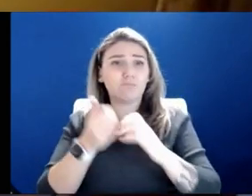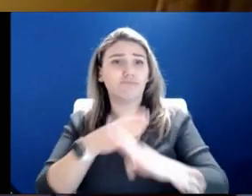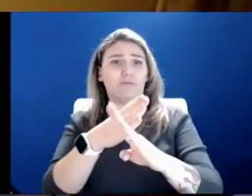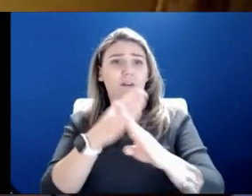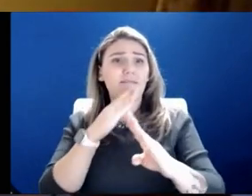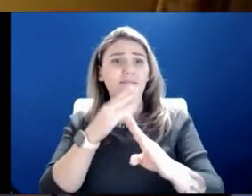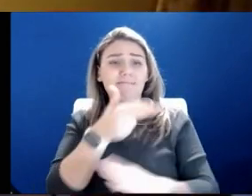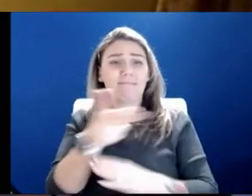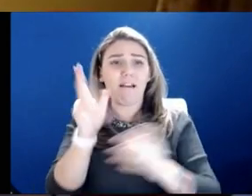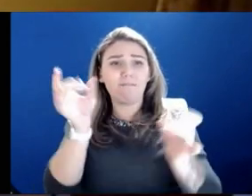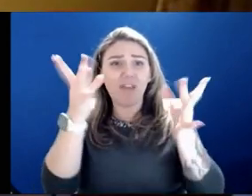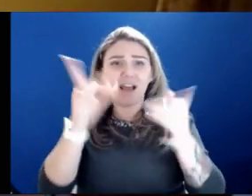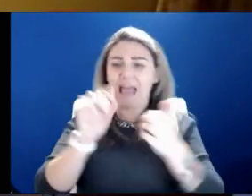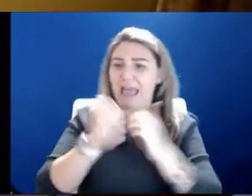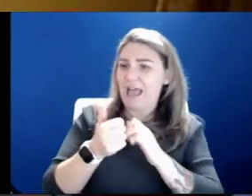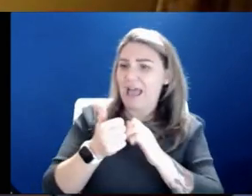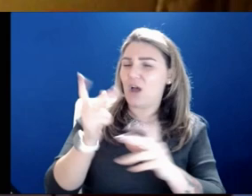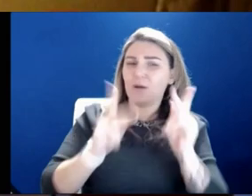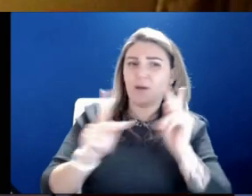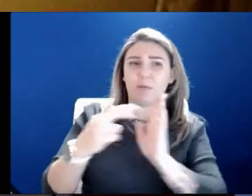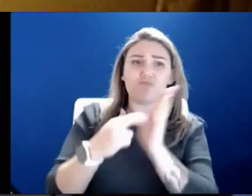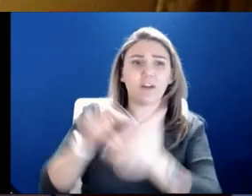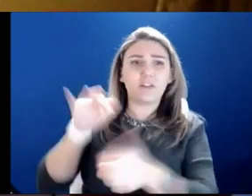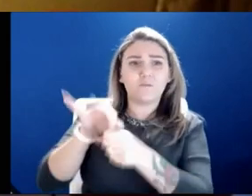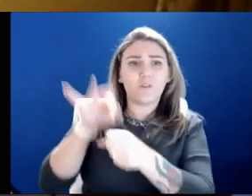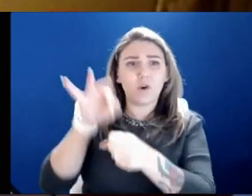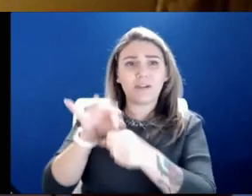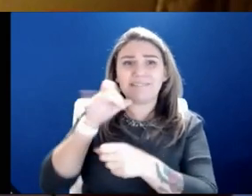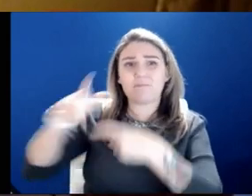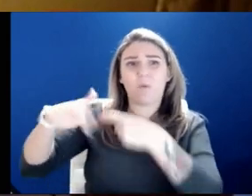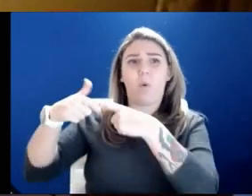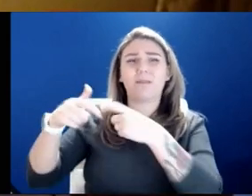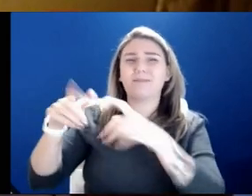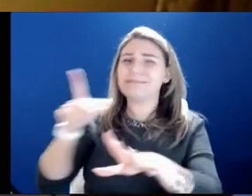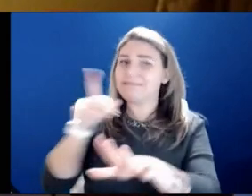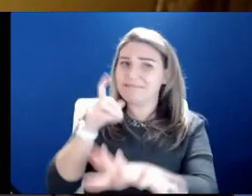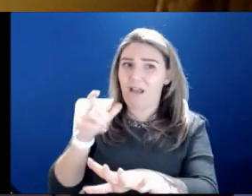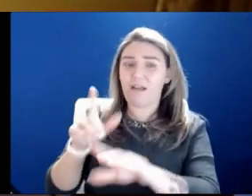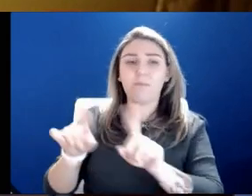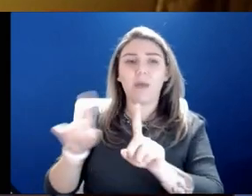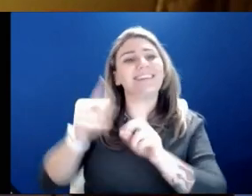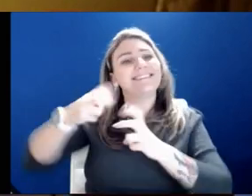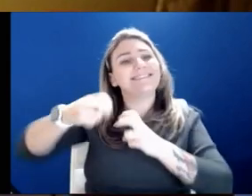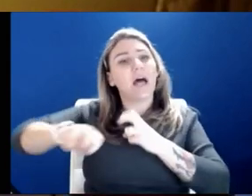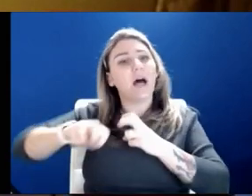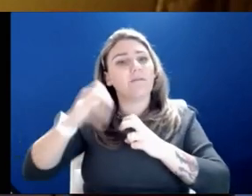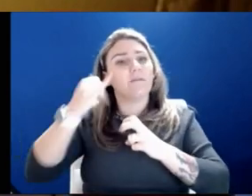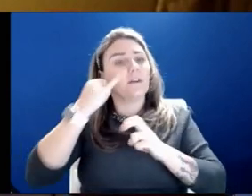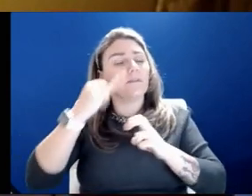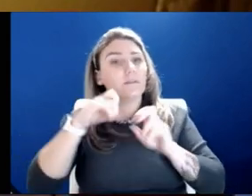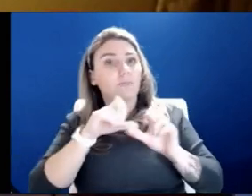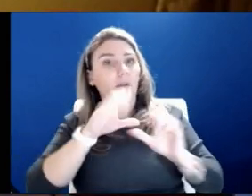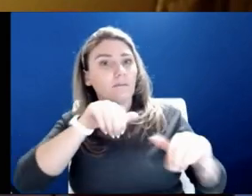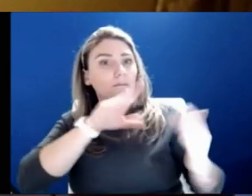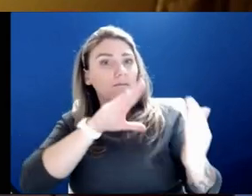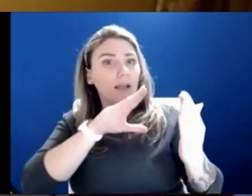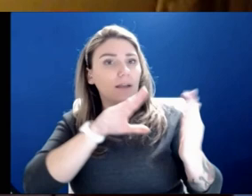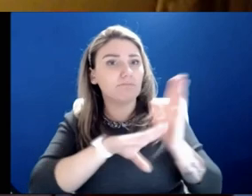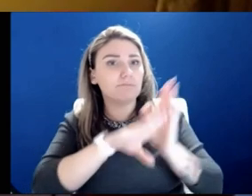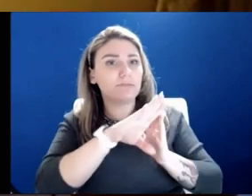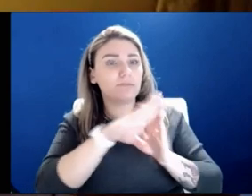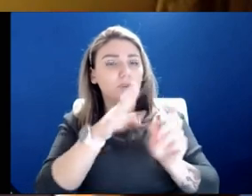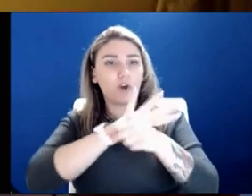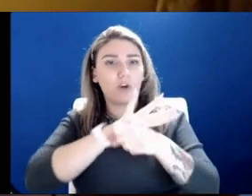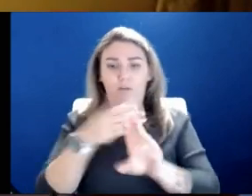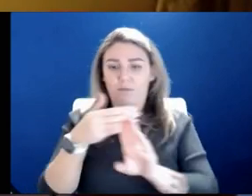to vote. You know, it's, it's not on hold, but it's made a lot more difficult so long as we're facing this surge. You know, before this conference, the